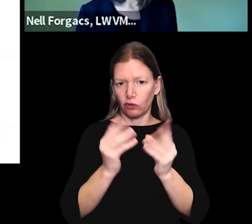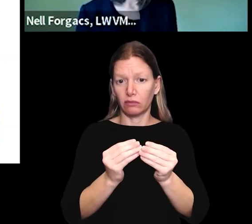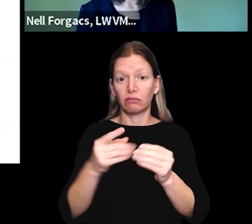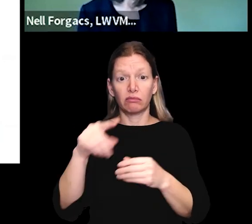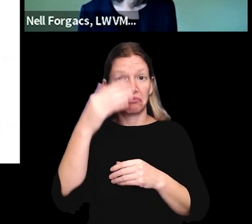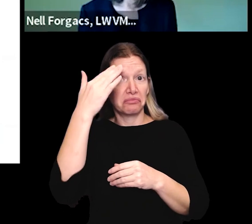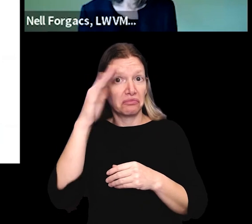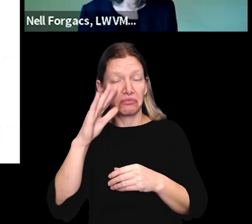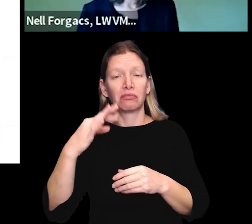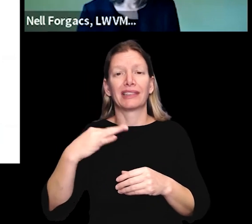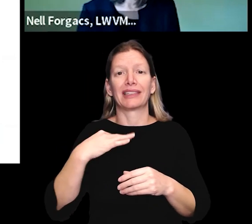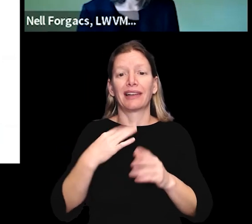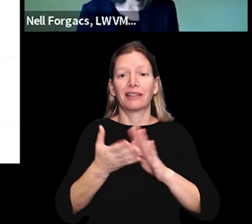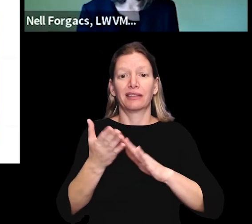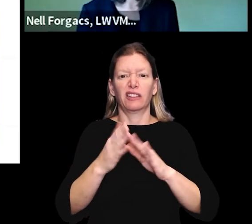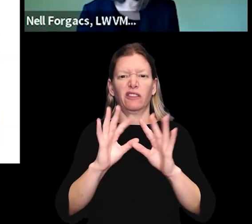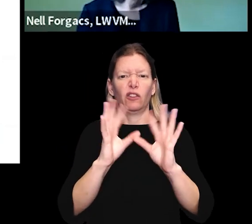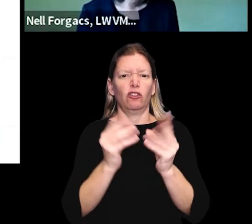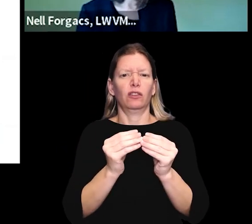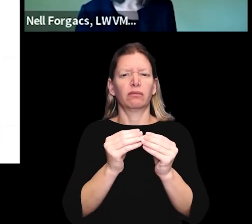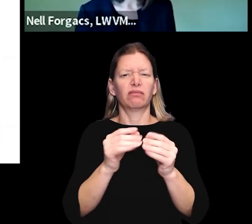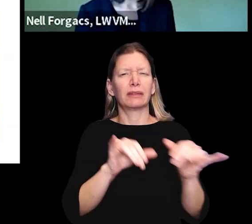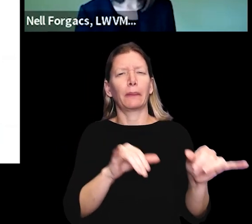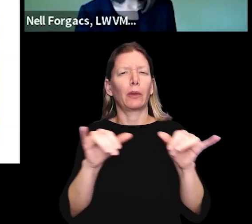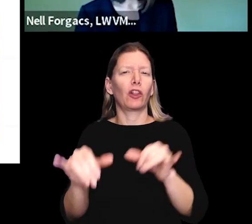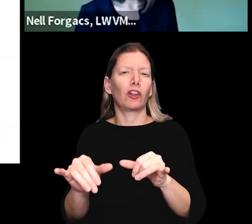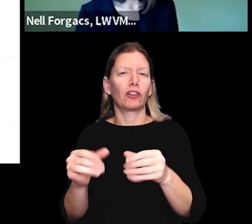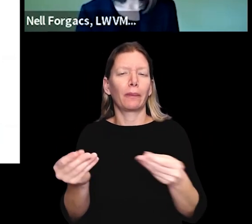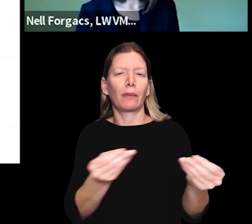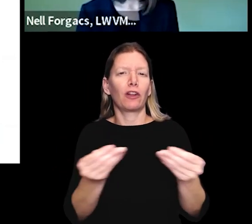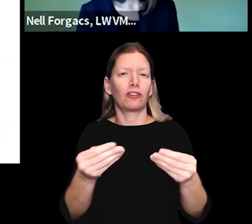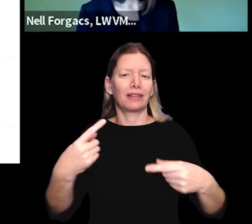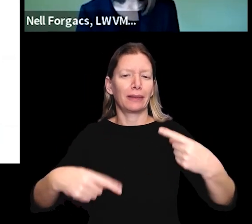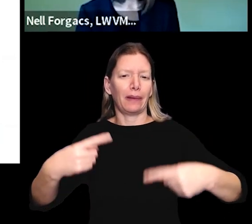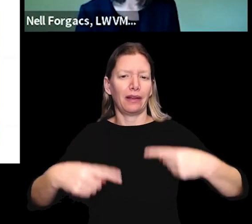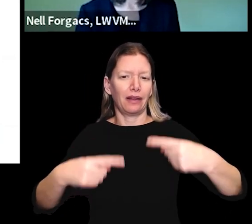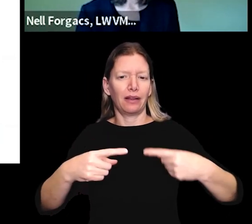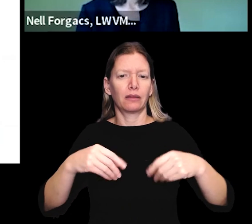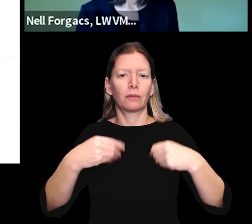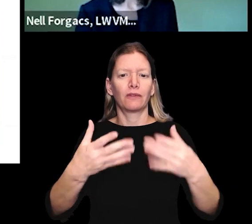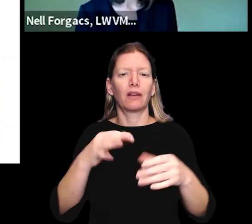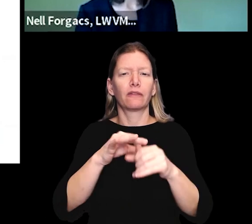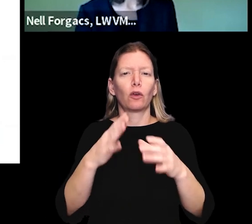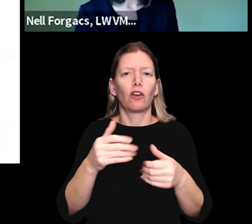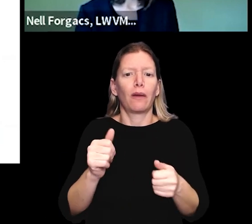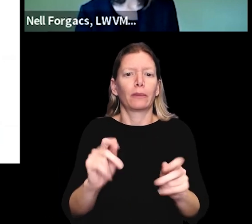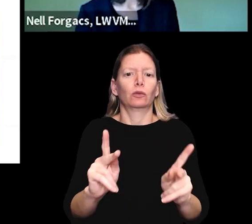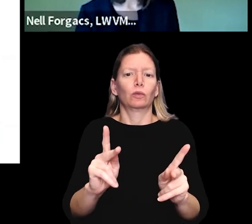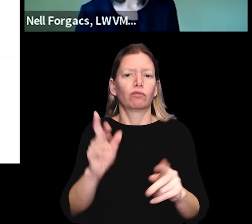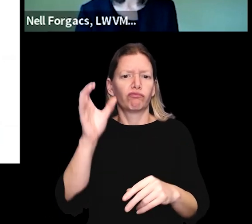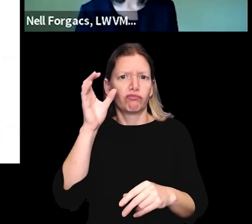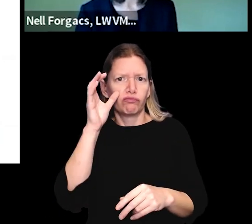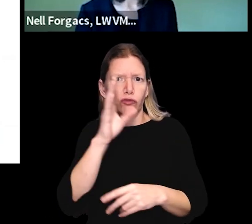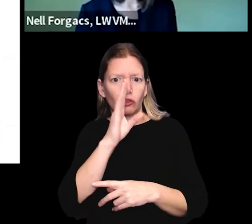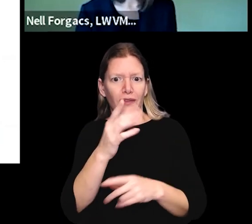For those of you who don't know, candidate forum is very similar to a moderated debate. It provides voters with an